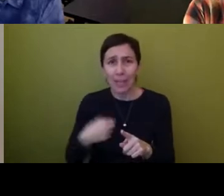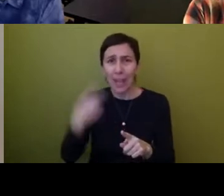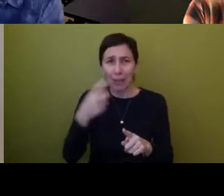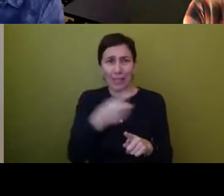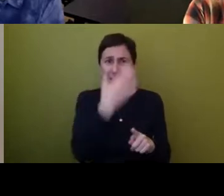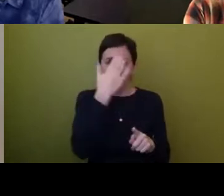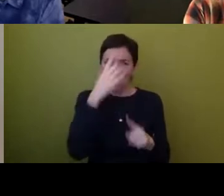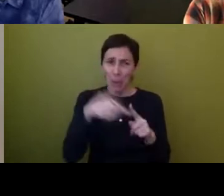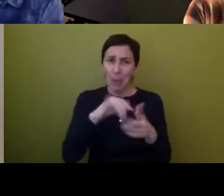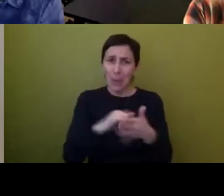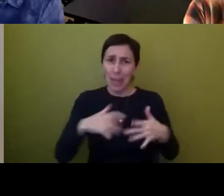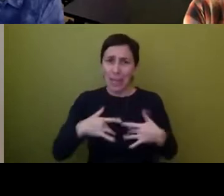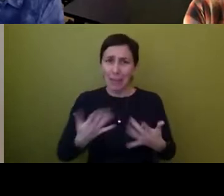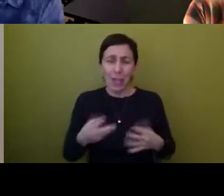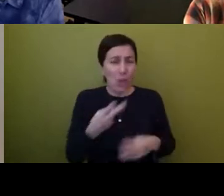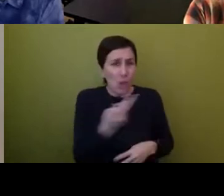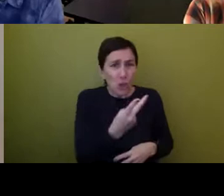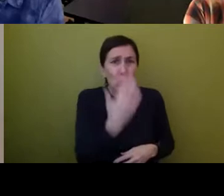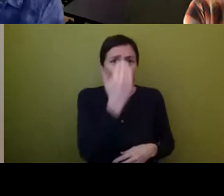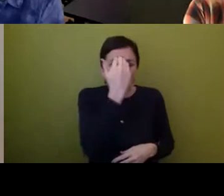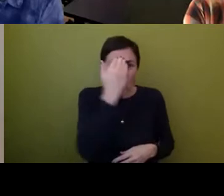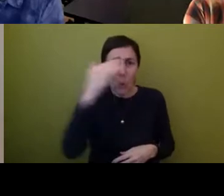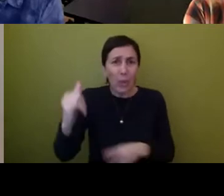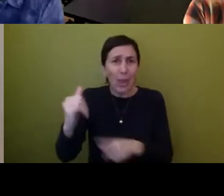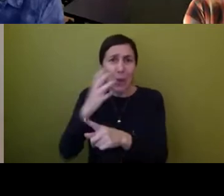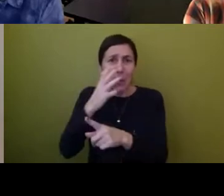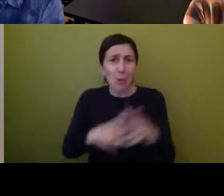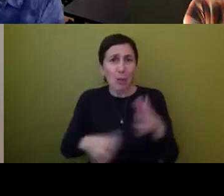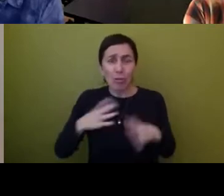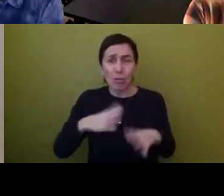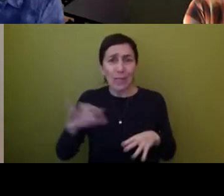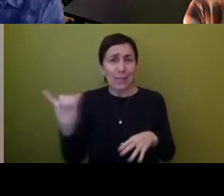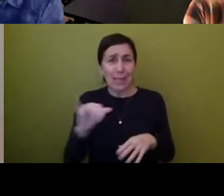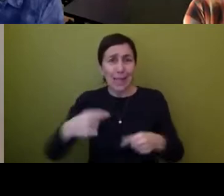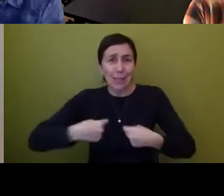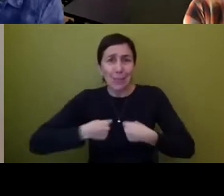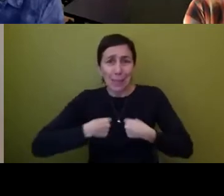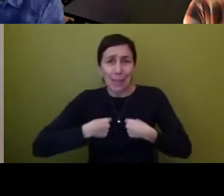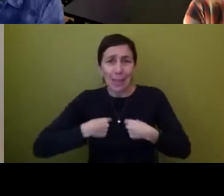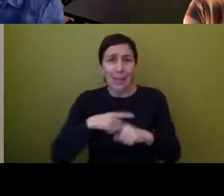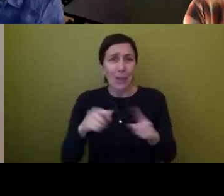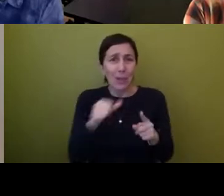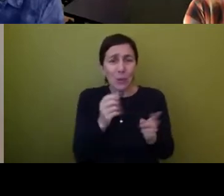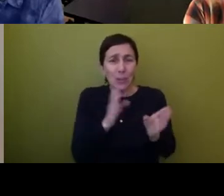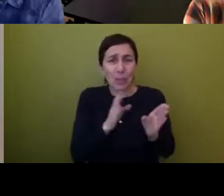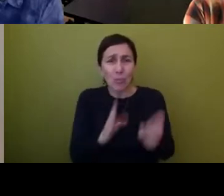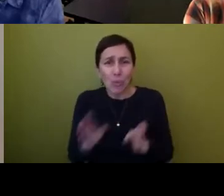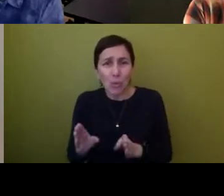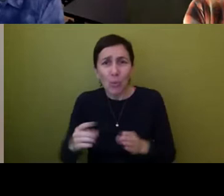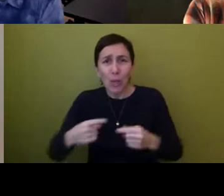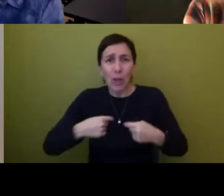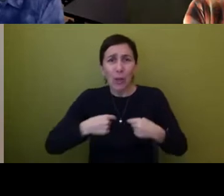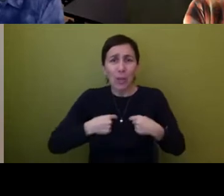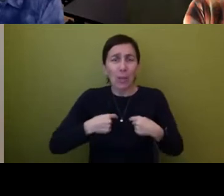about it. And I said, wait a minute, you knew about this, but you didn't do anything before I came, um, to